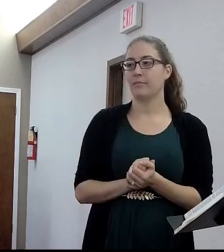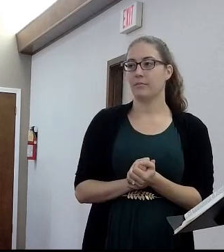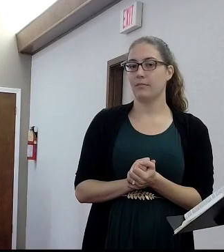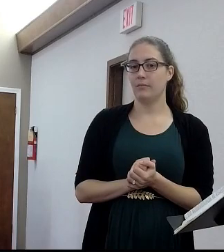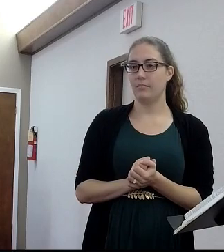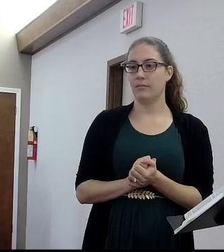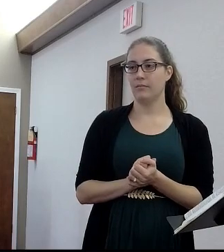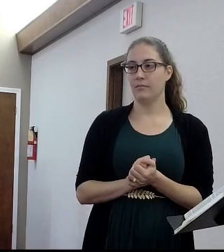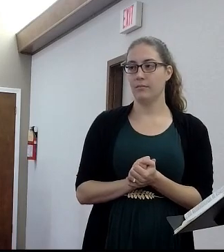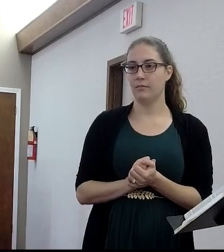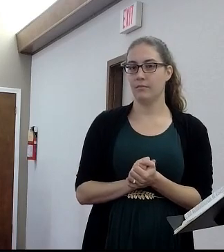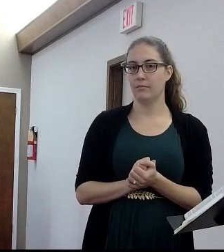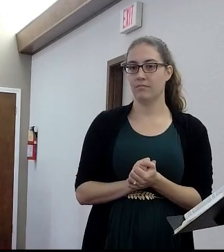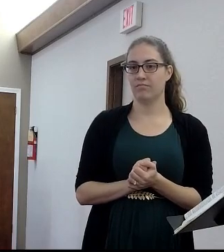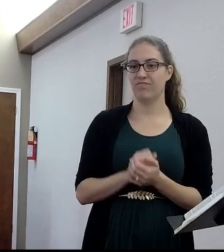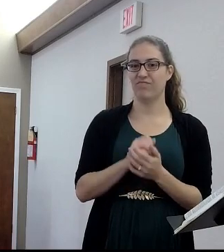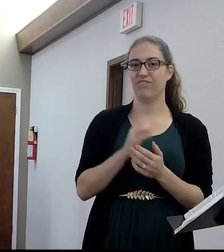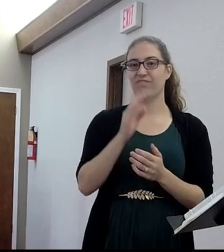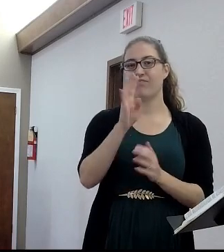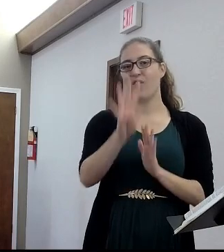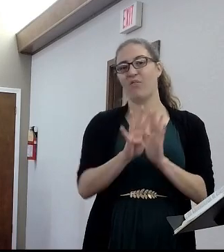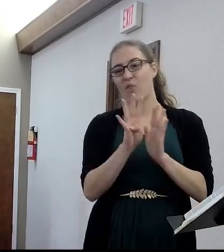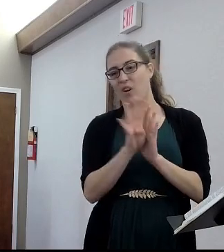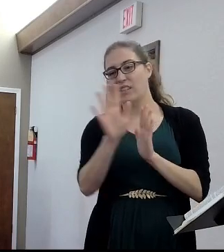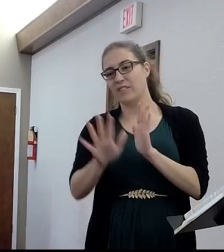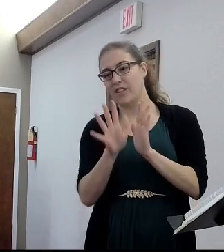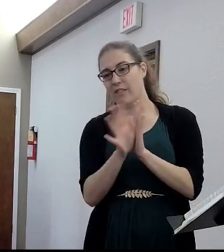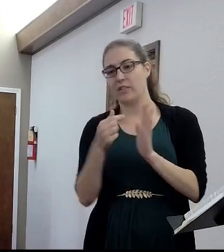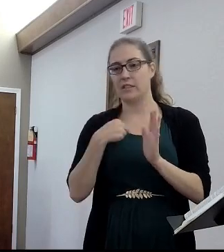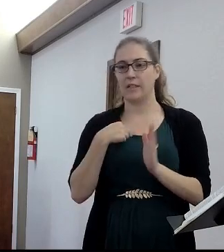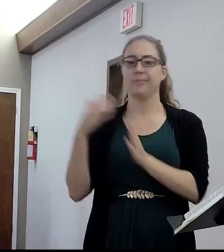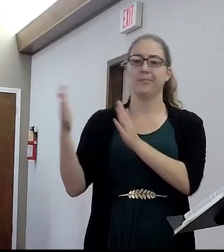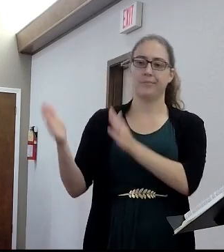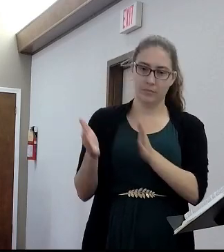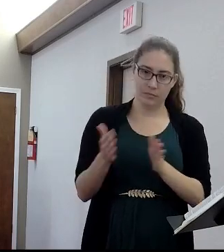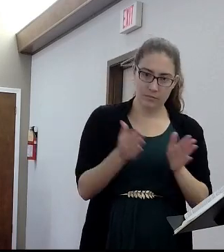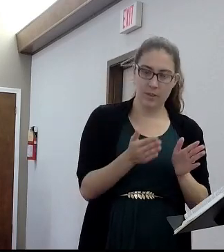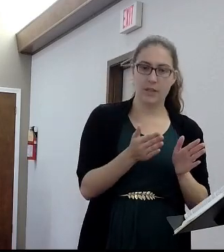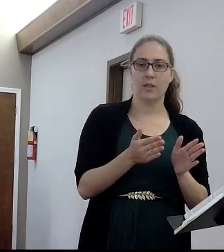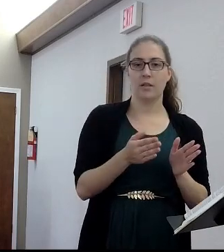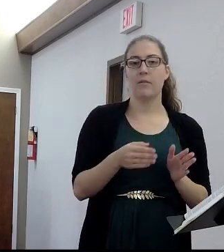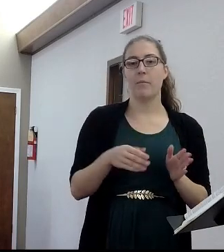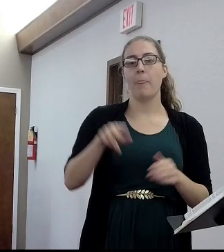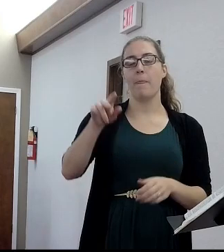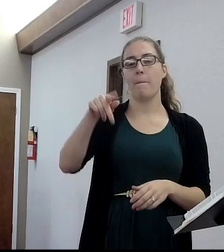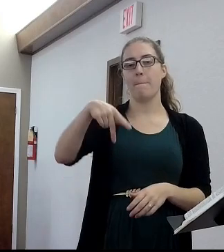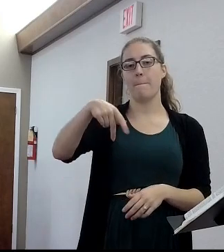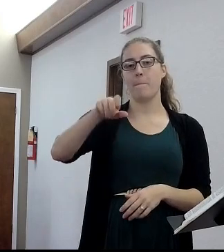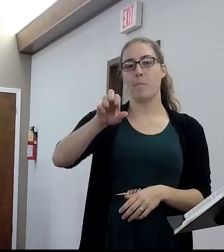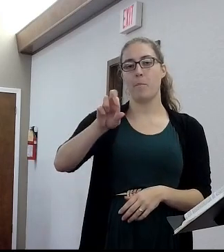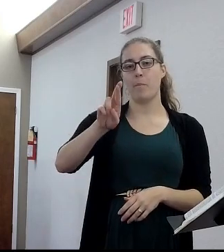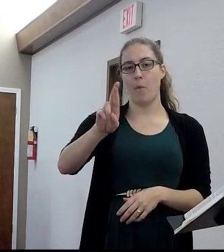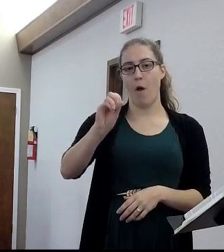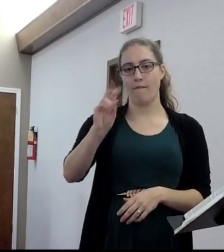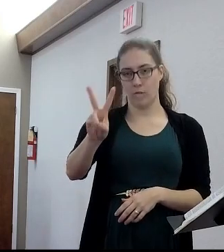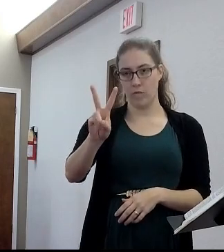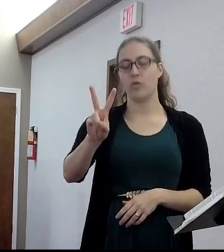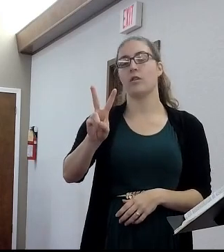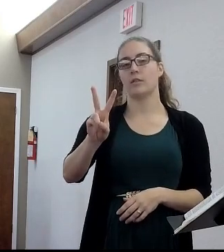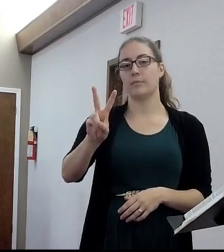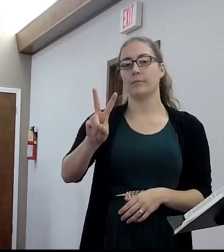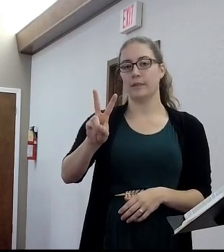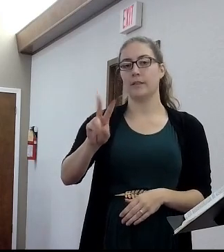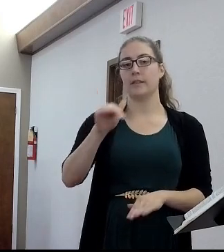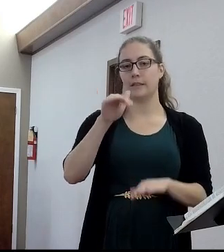talking like four and five hours of reading a day. I'm trying to get ready for going through the book of Proverbs in the evenings, and so I'm excited about that,